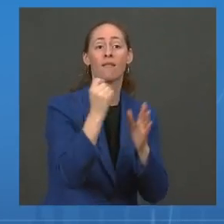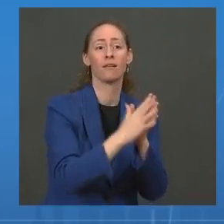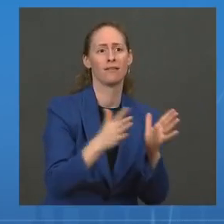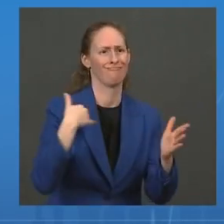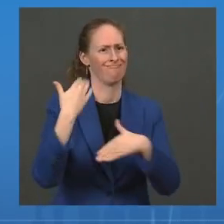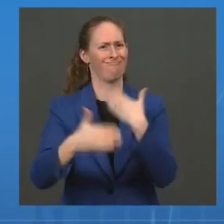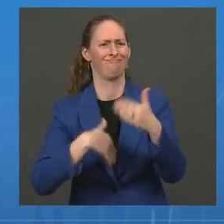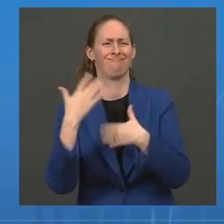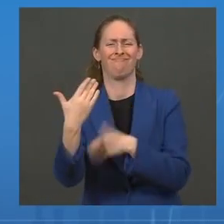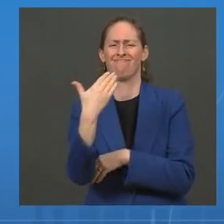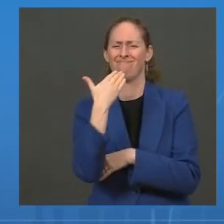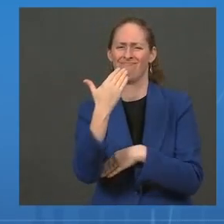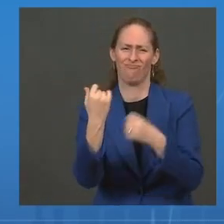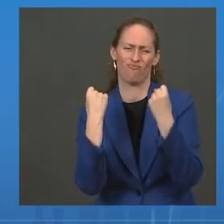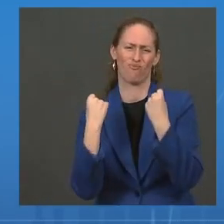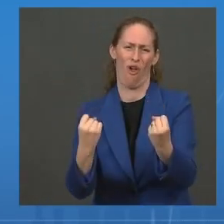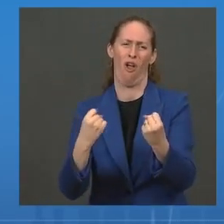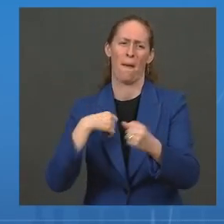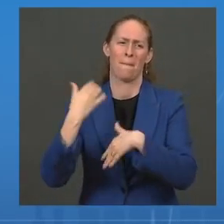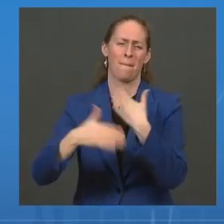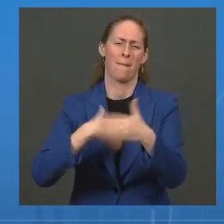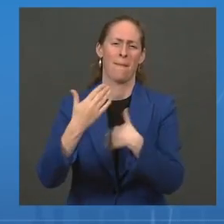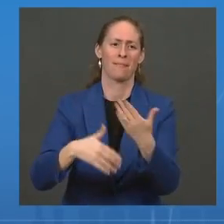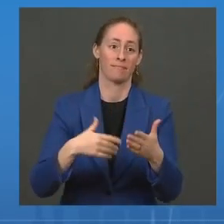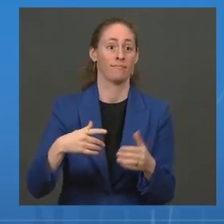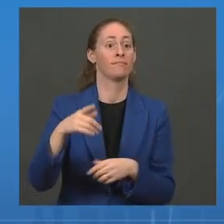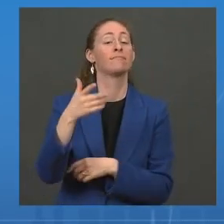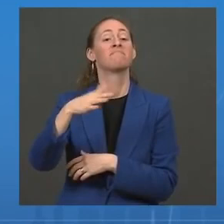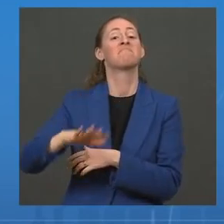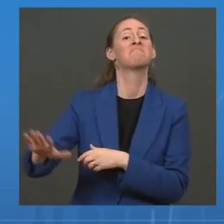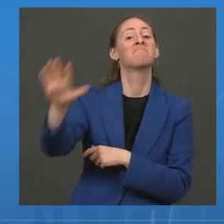,000 trusted and convenient locations coming online.